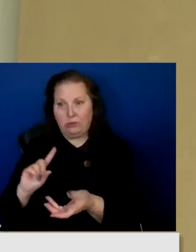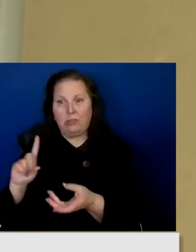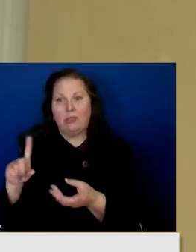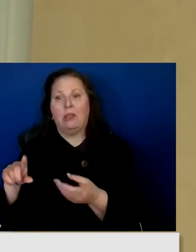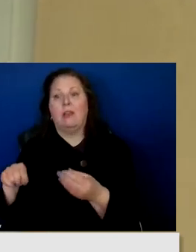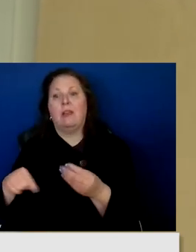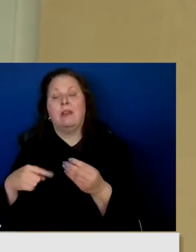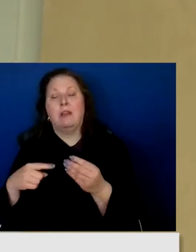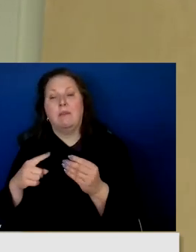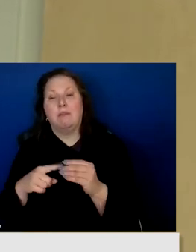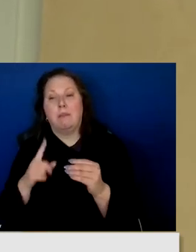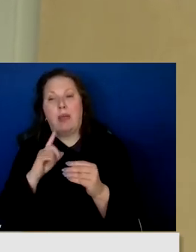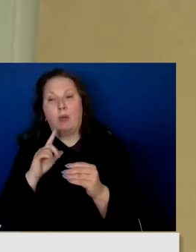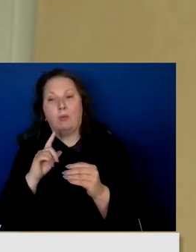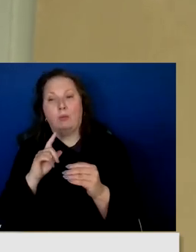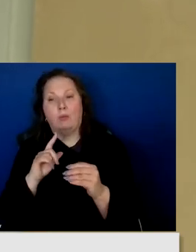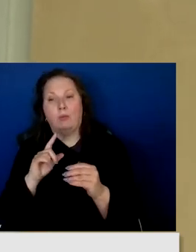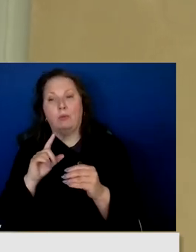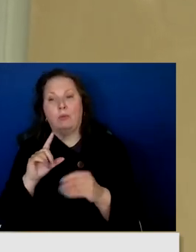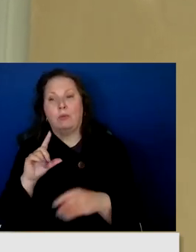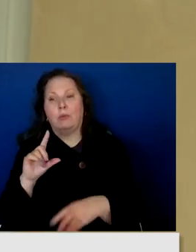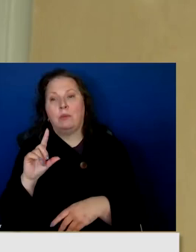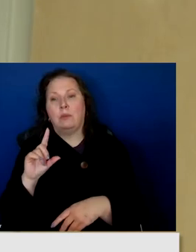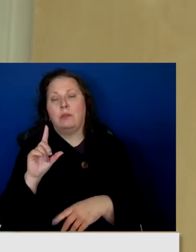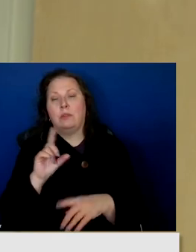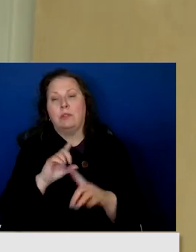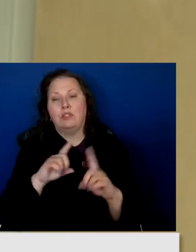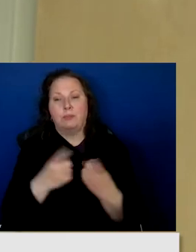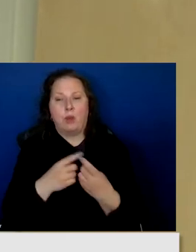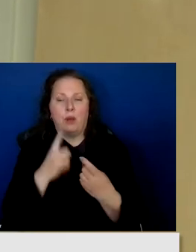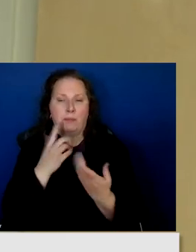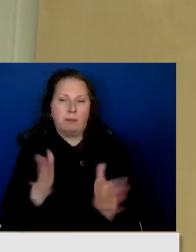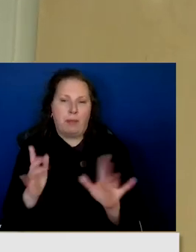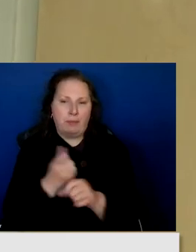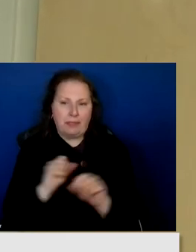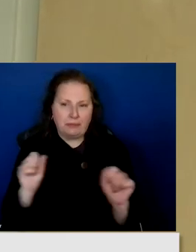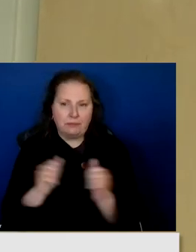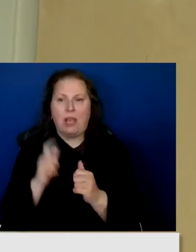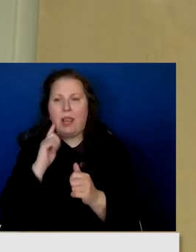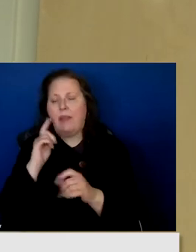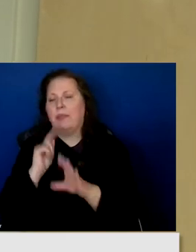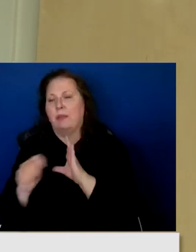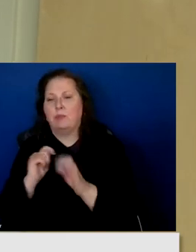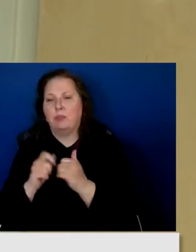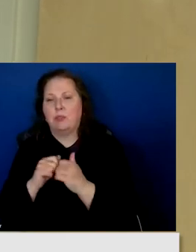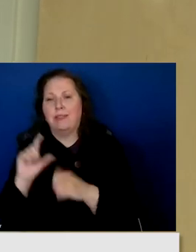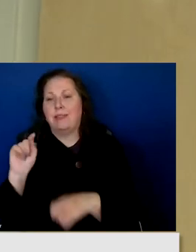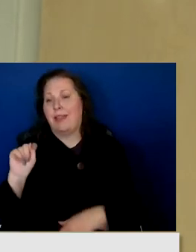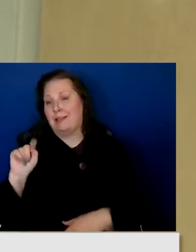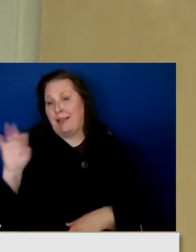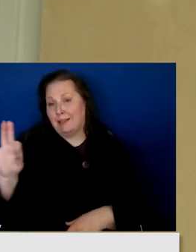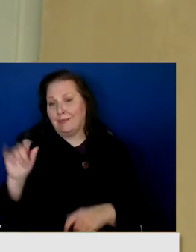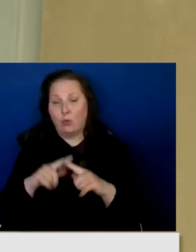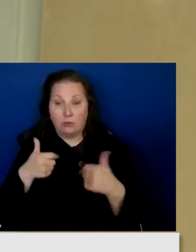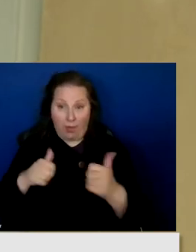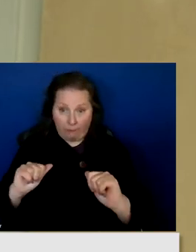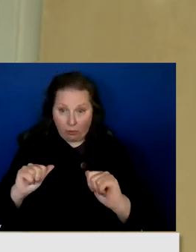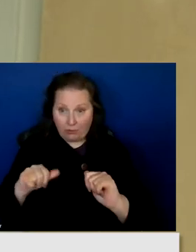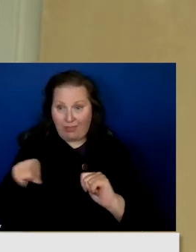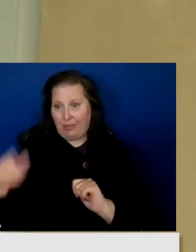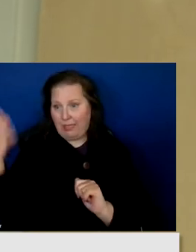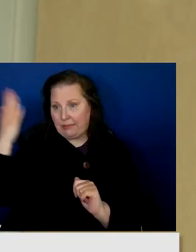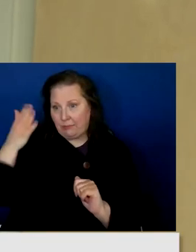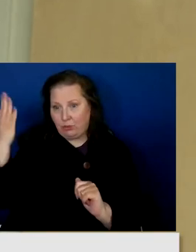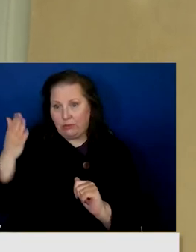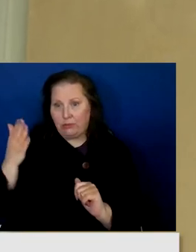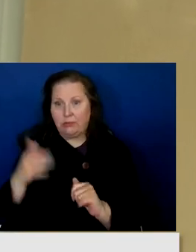Department of Public Safety and the Public Safety Communications Task Force efforts, that this presentation